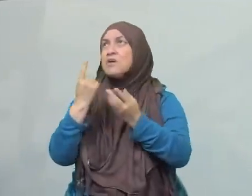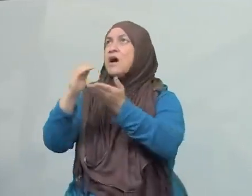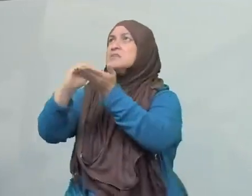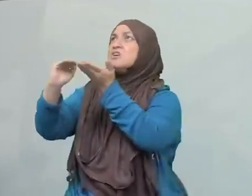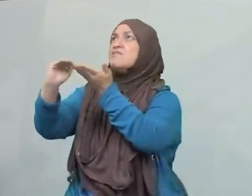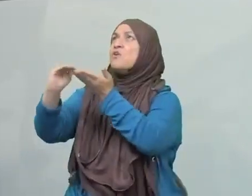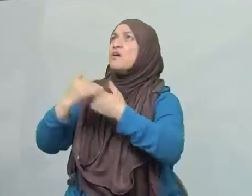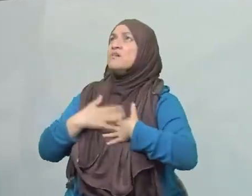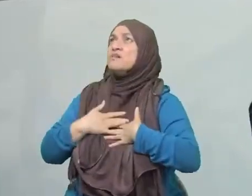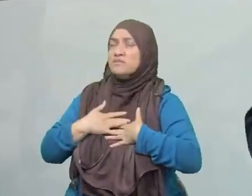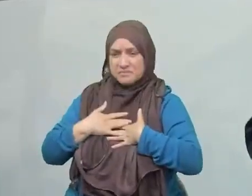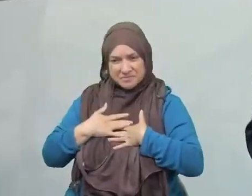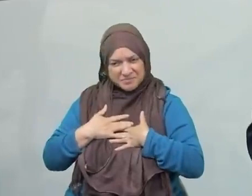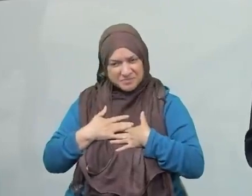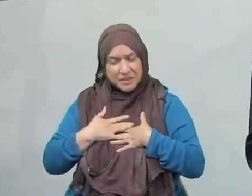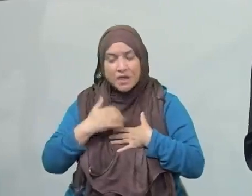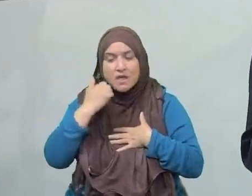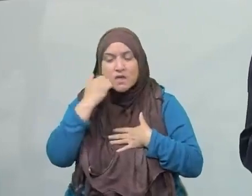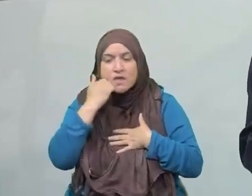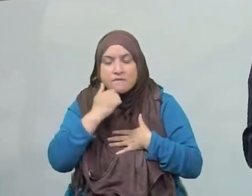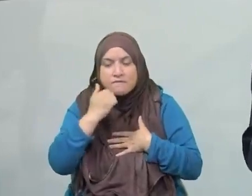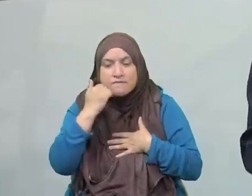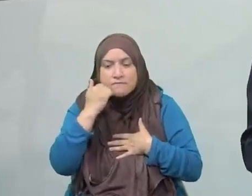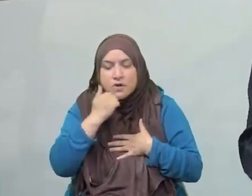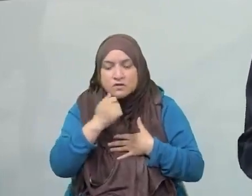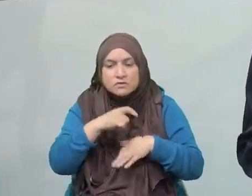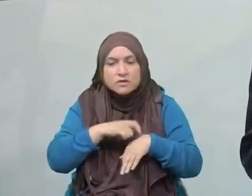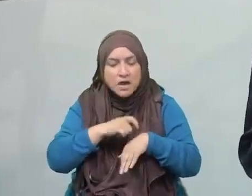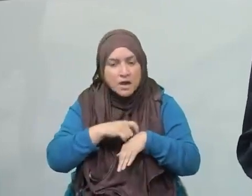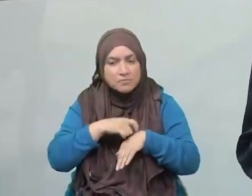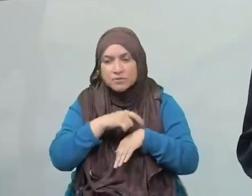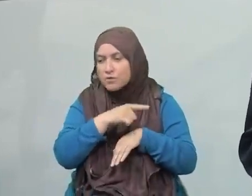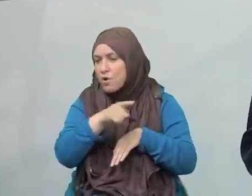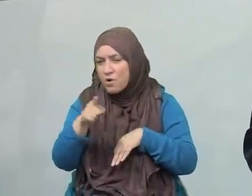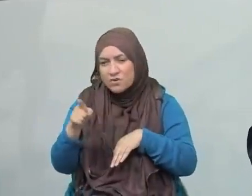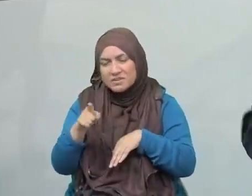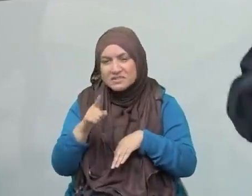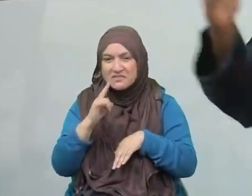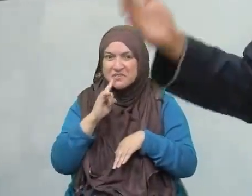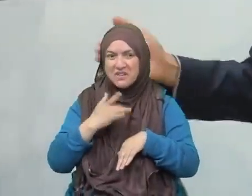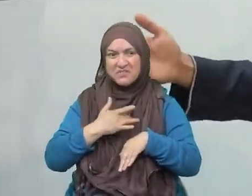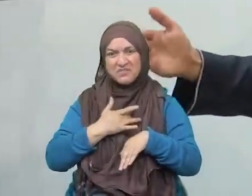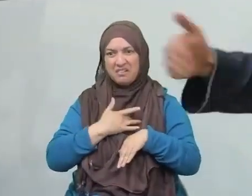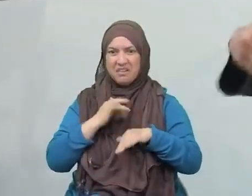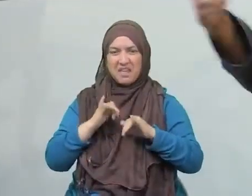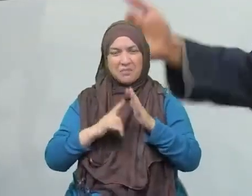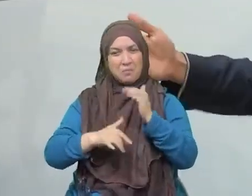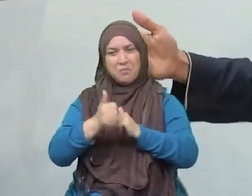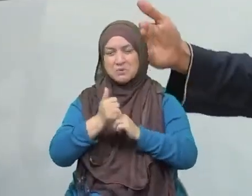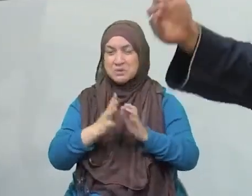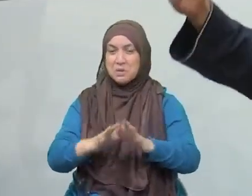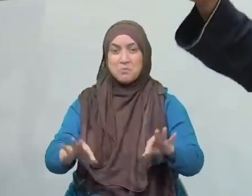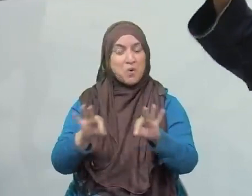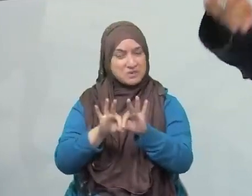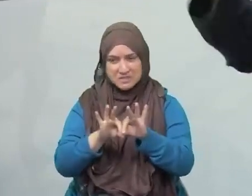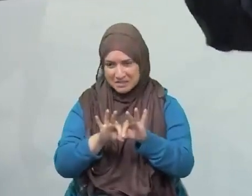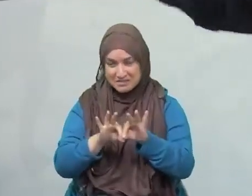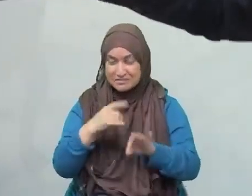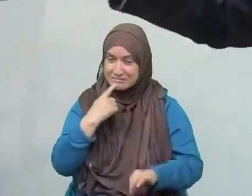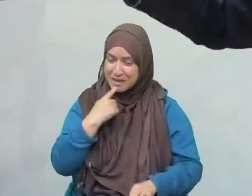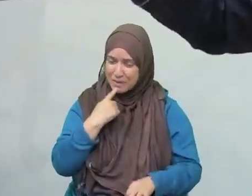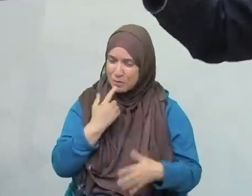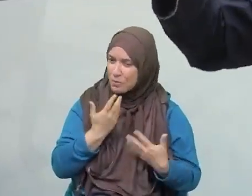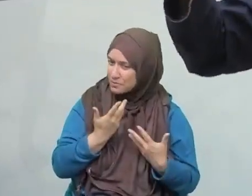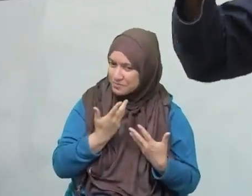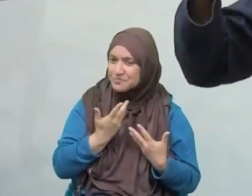me, accept my repentance, all of these different iterations of istighfar, seeking forgiveness. And then you'll find the ahadith where the Prophet